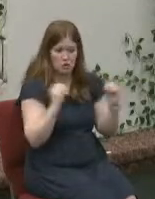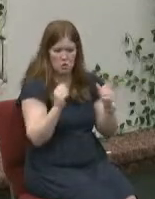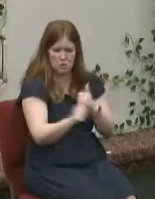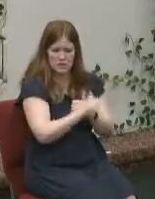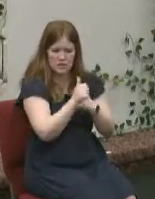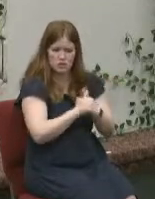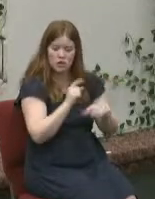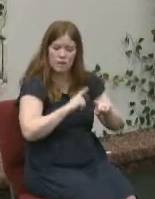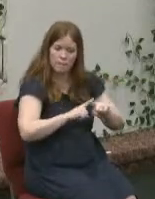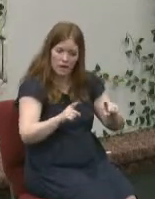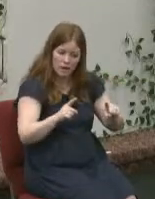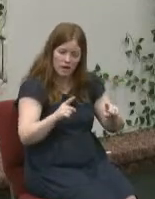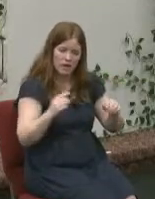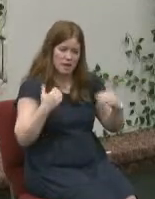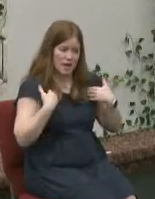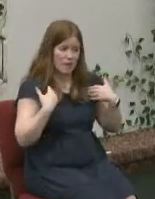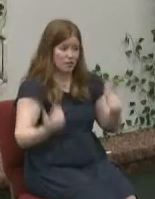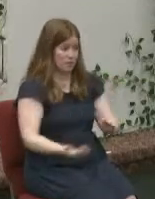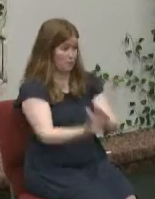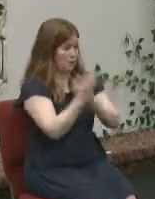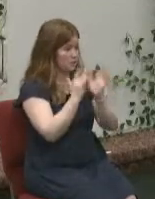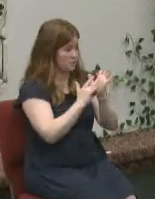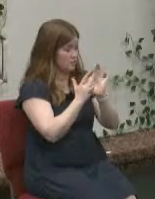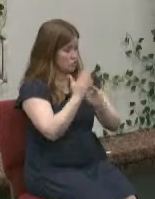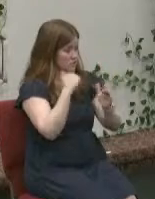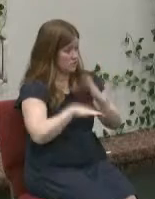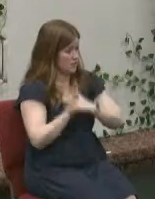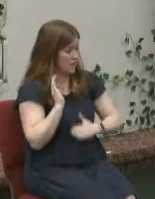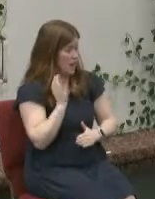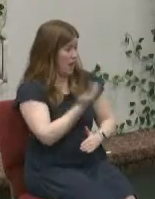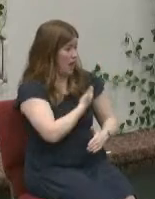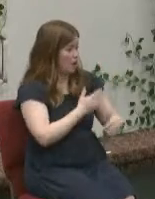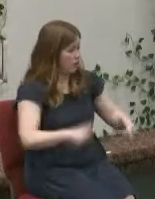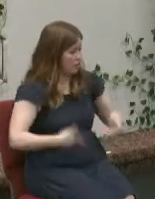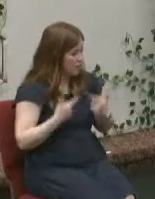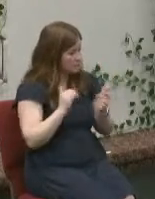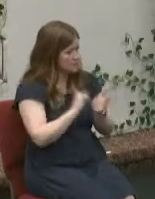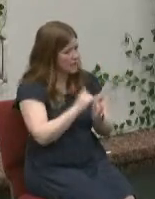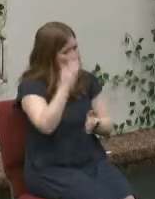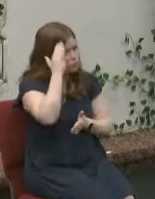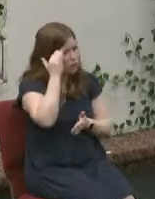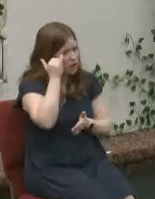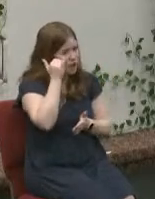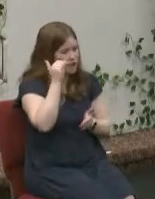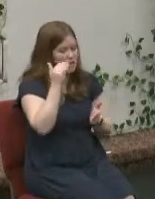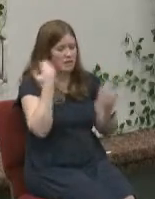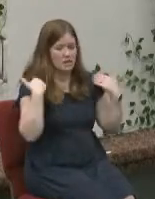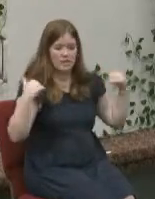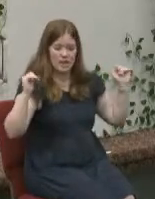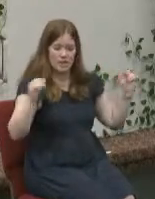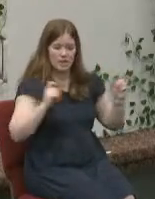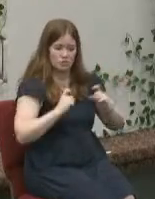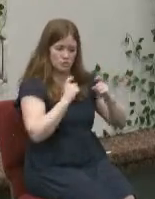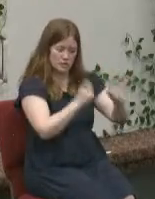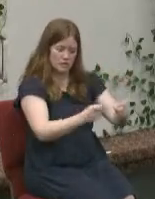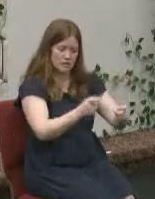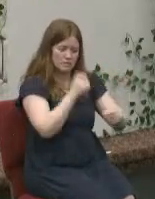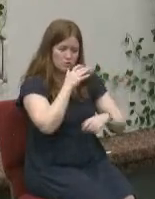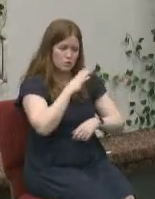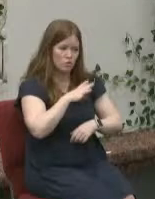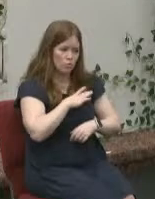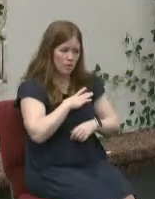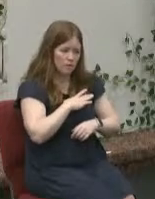that's why god at the tomb gives through the angel and jesus a double dose of fearlessness to his